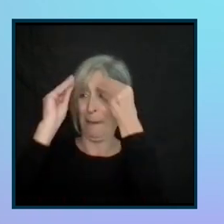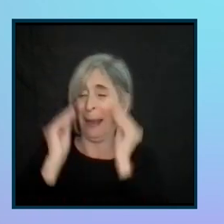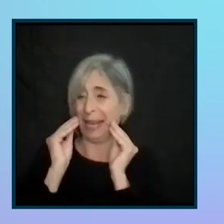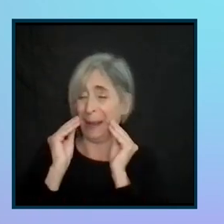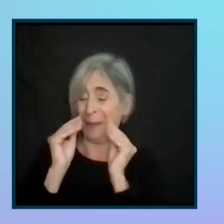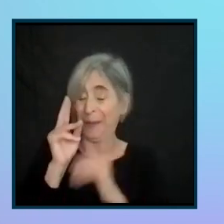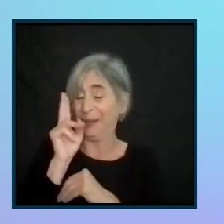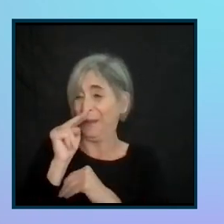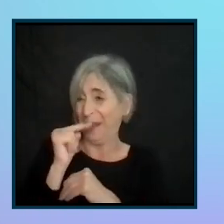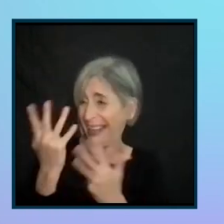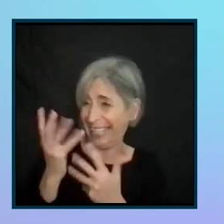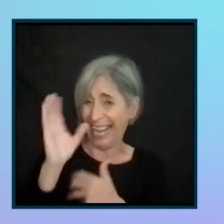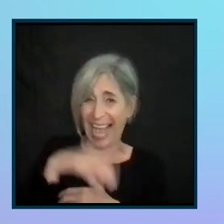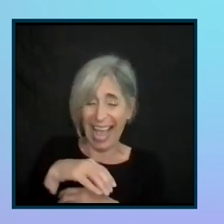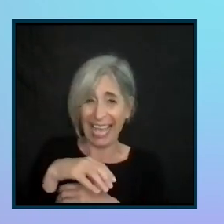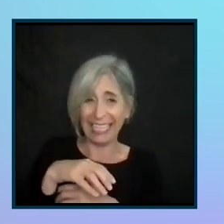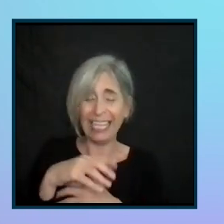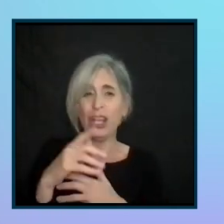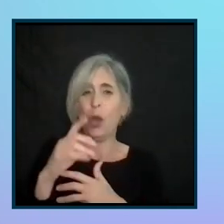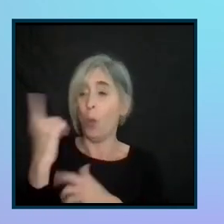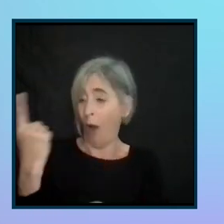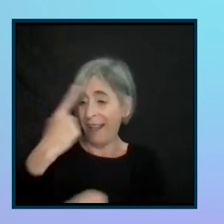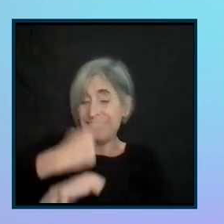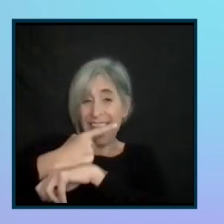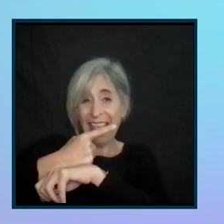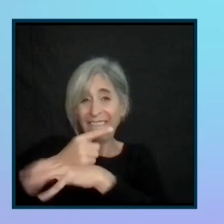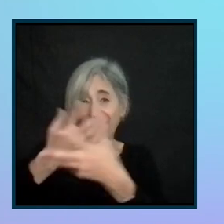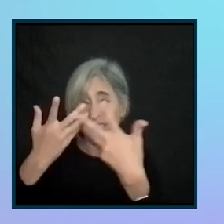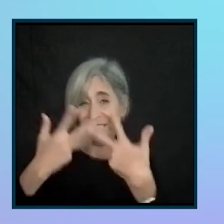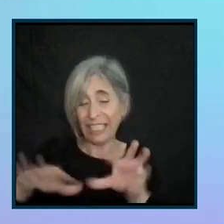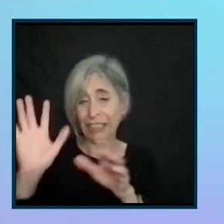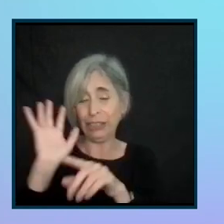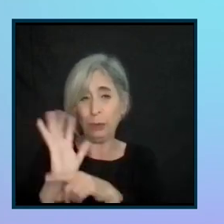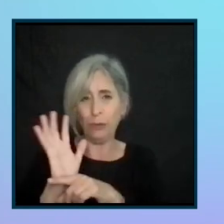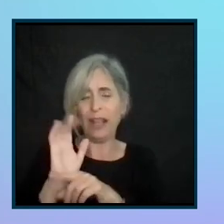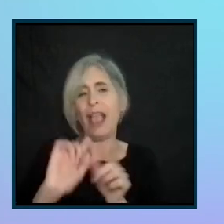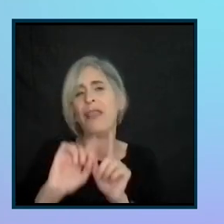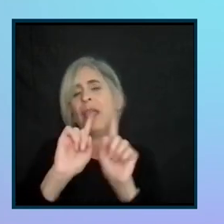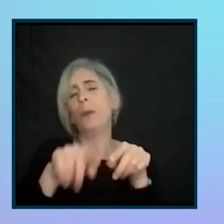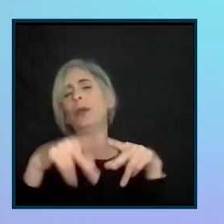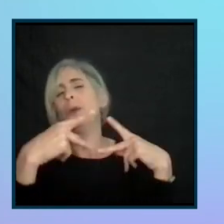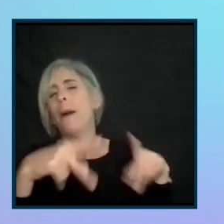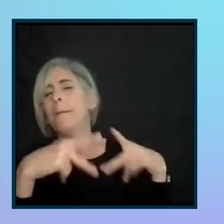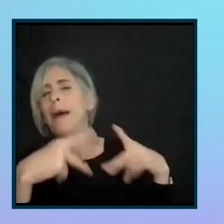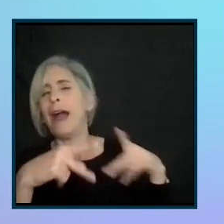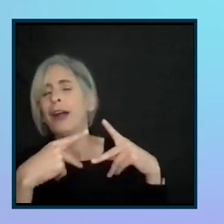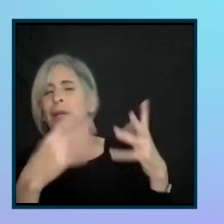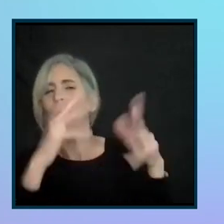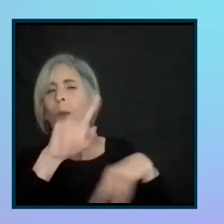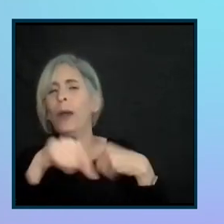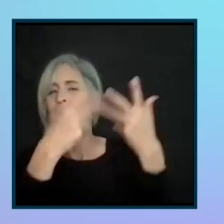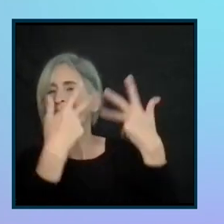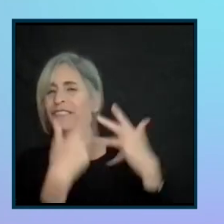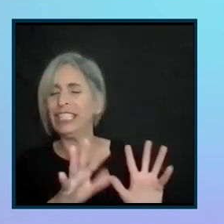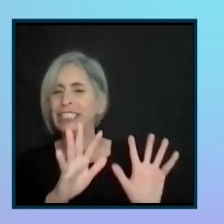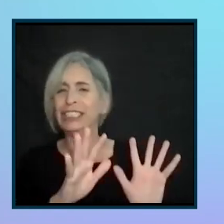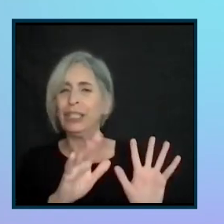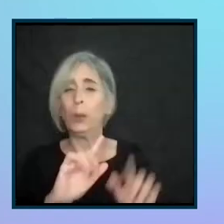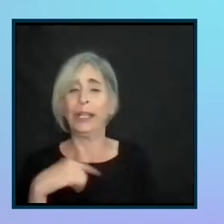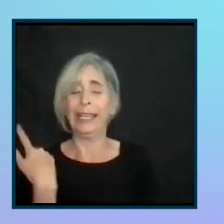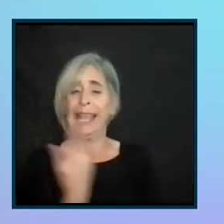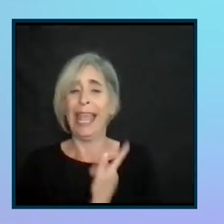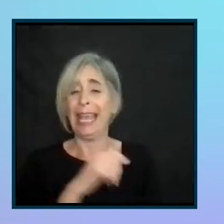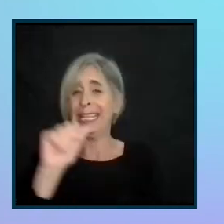funniest thing was we wrapped this all in one day and then we went out to have a wrap party. And we had 10